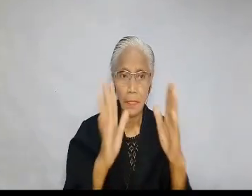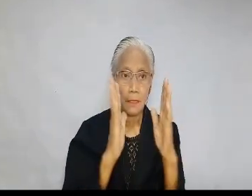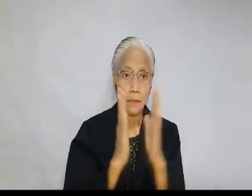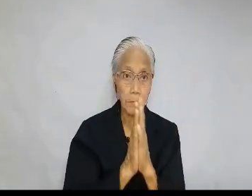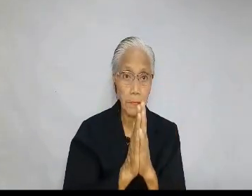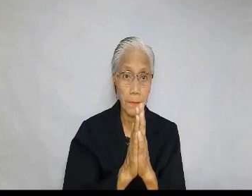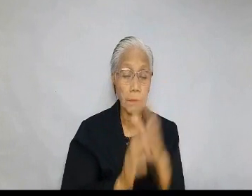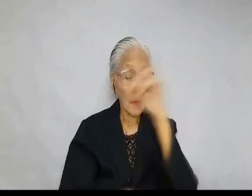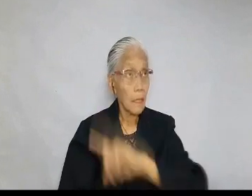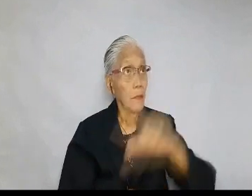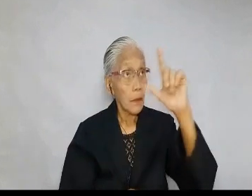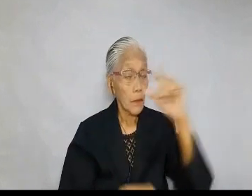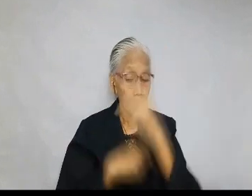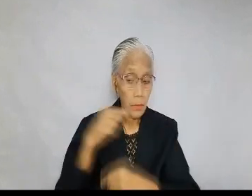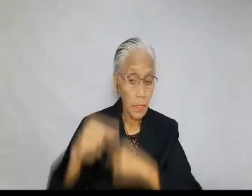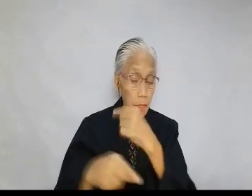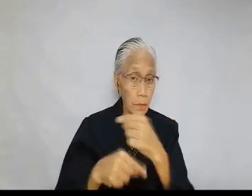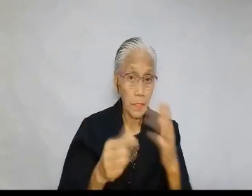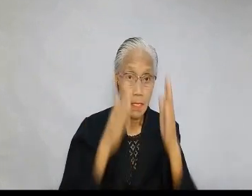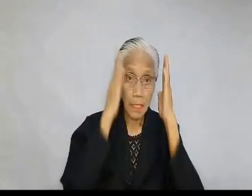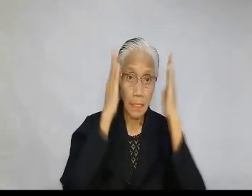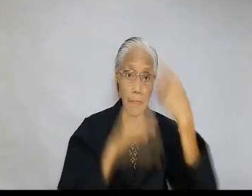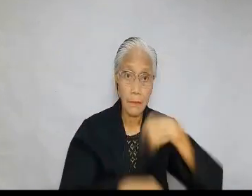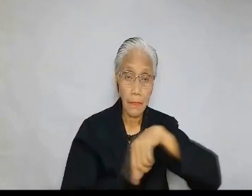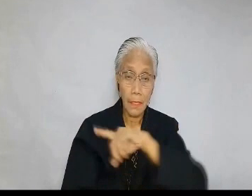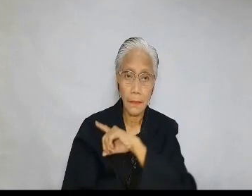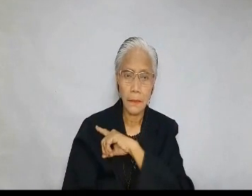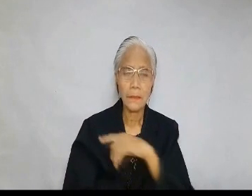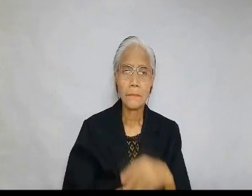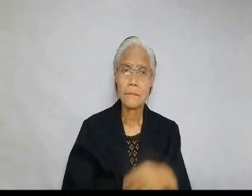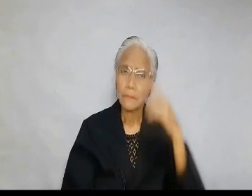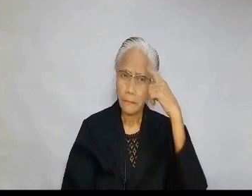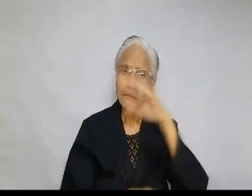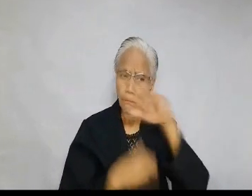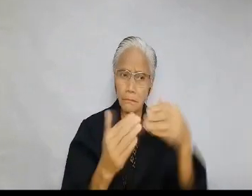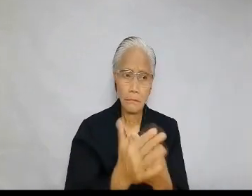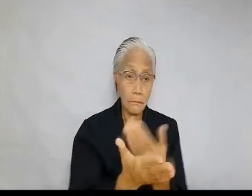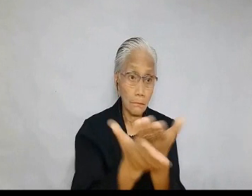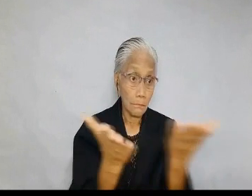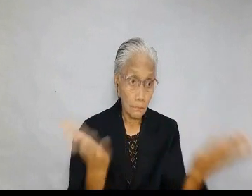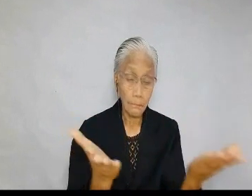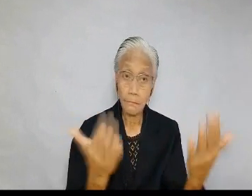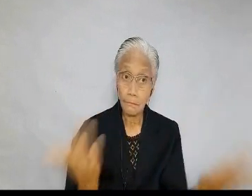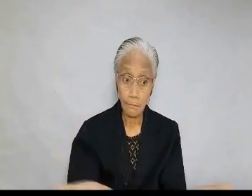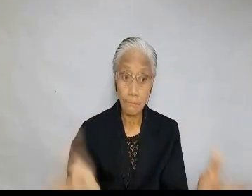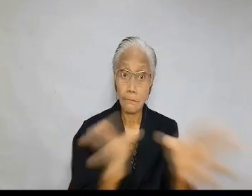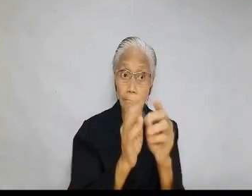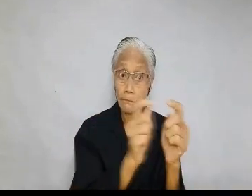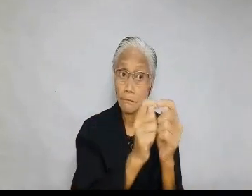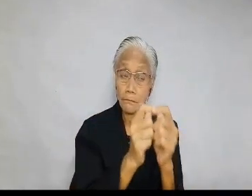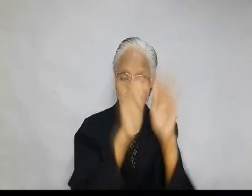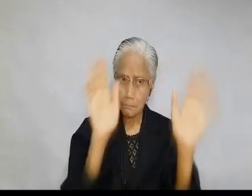gathered here for our Sunday